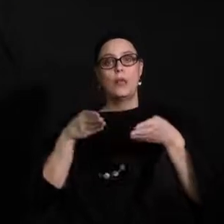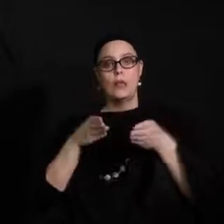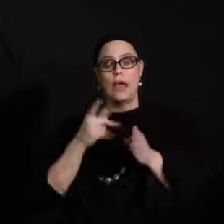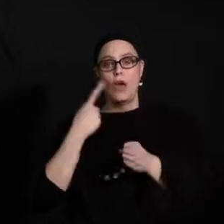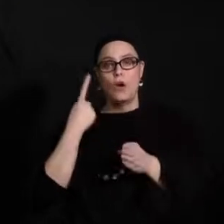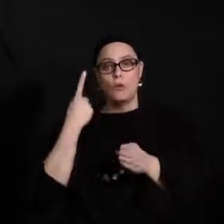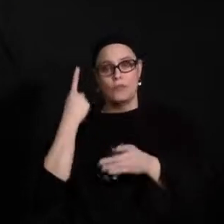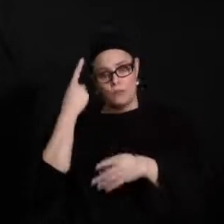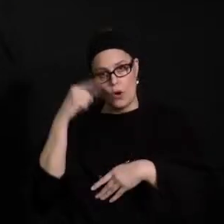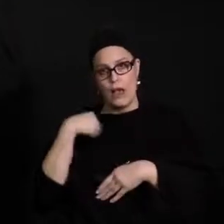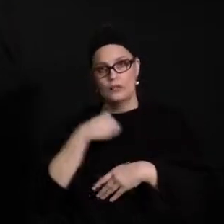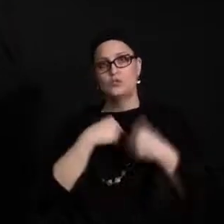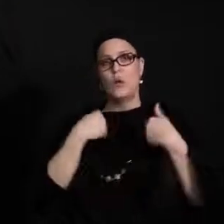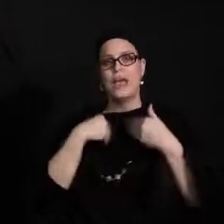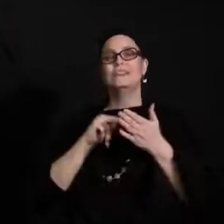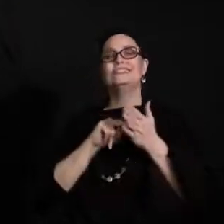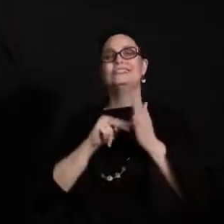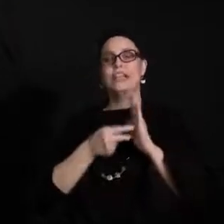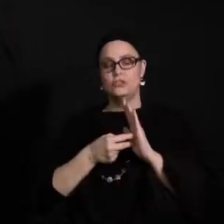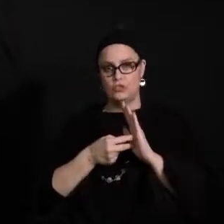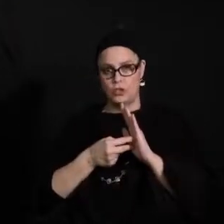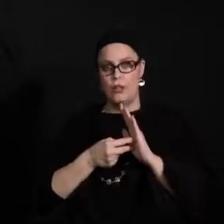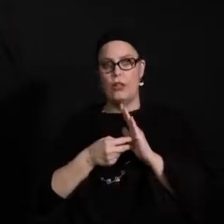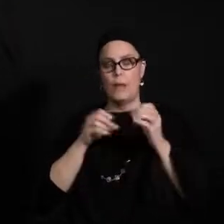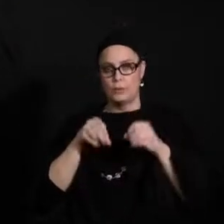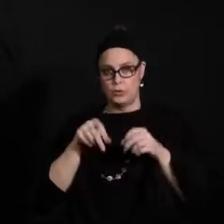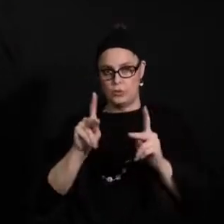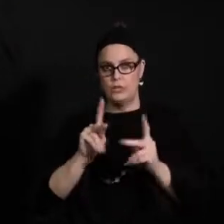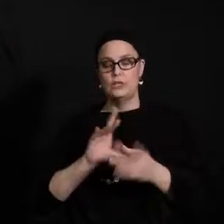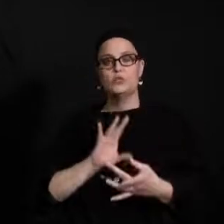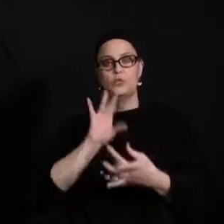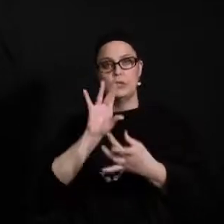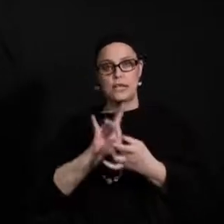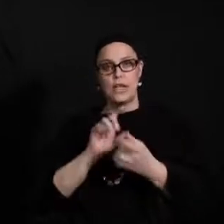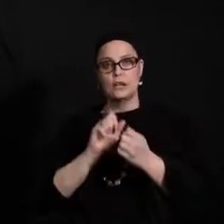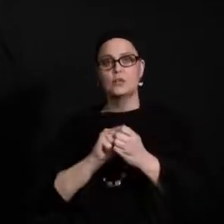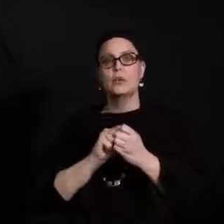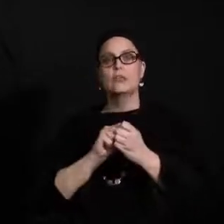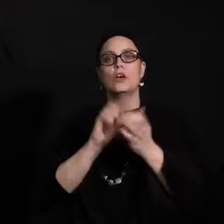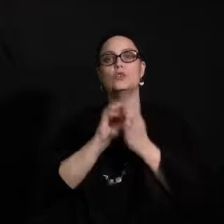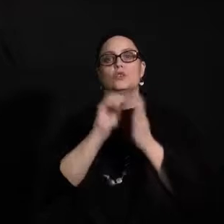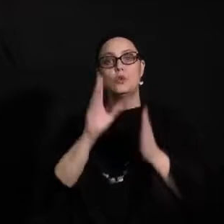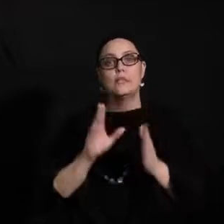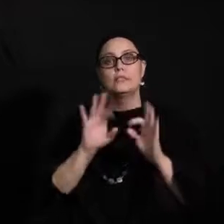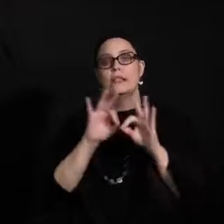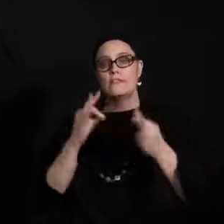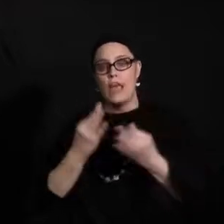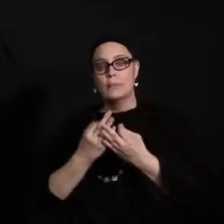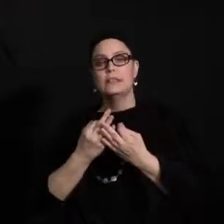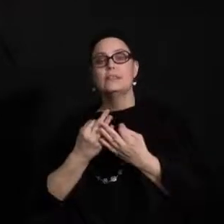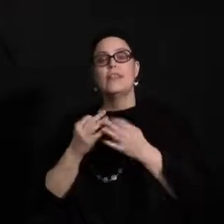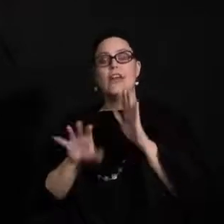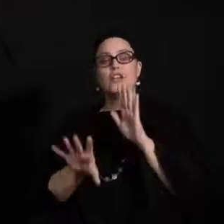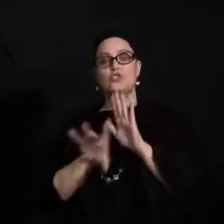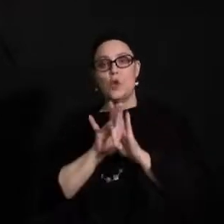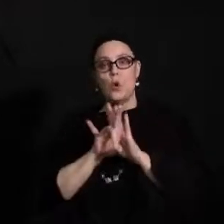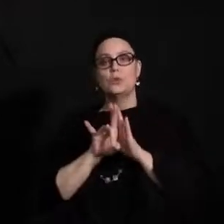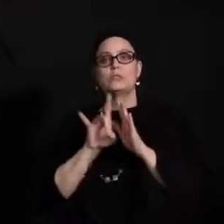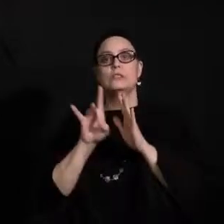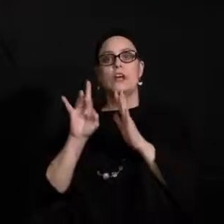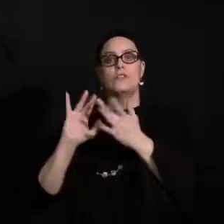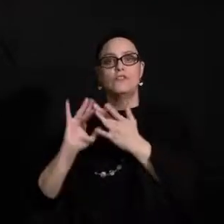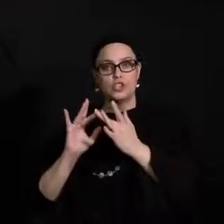intentional opportunities to also connect to our students and families who may have opted for virtual learning. Many of you have heard